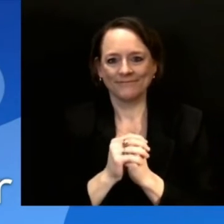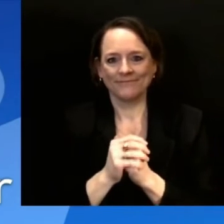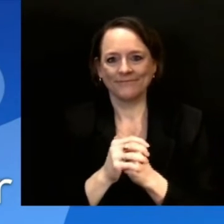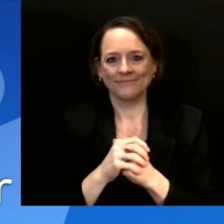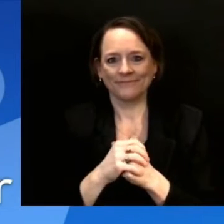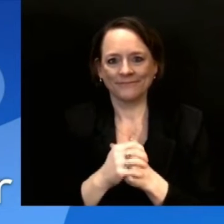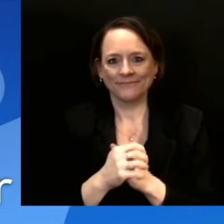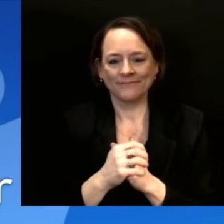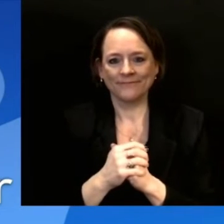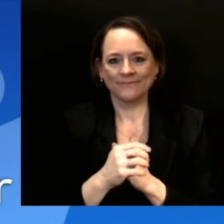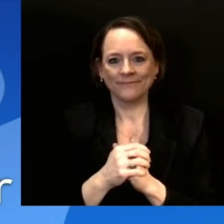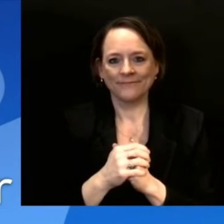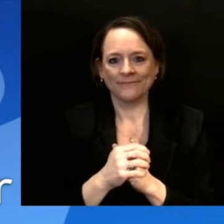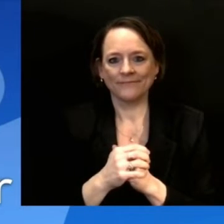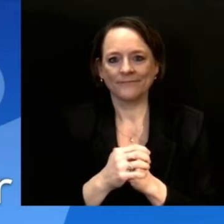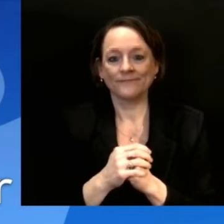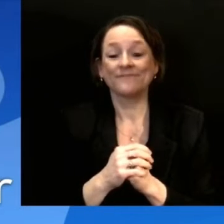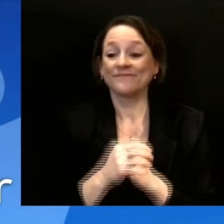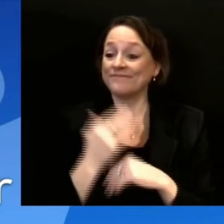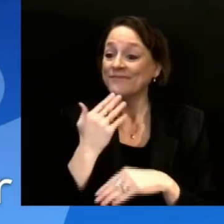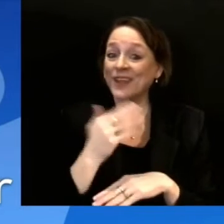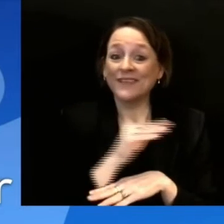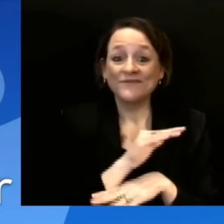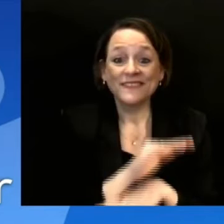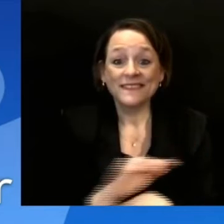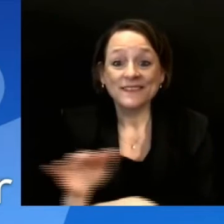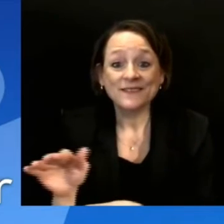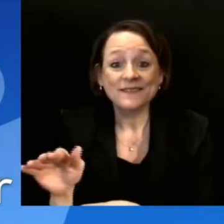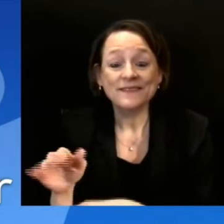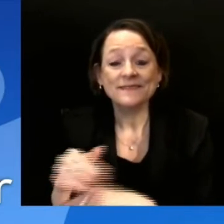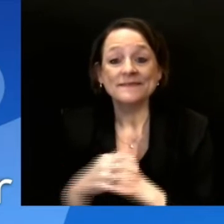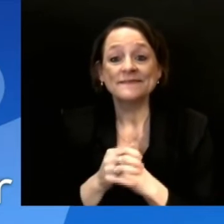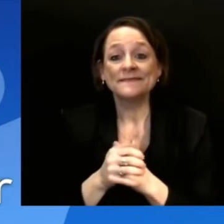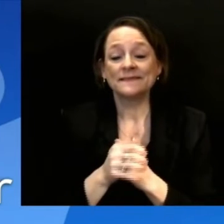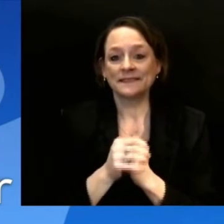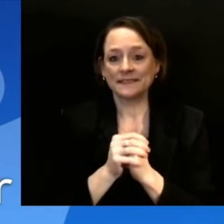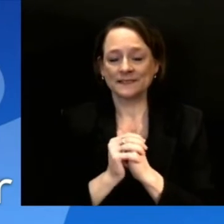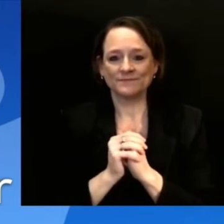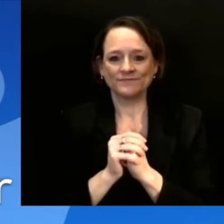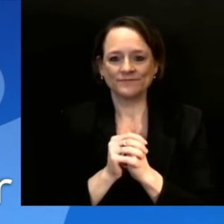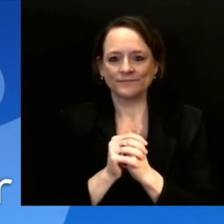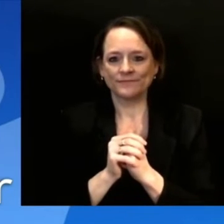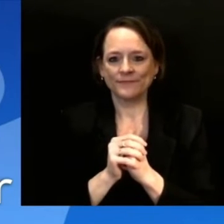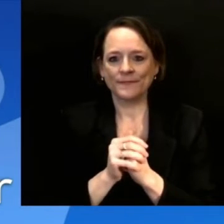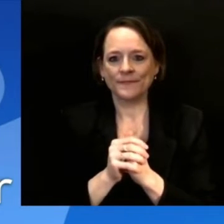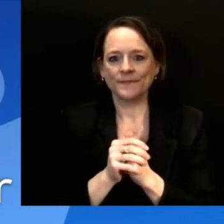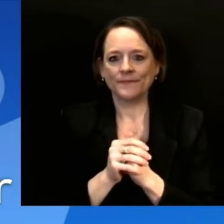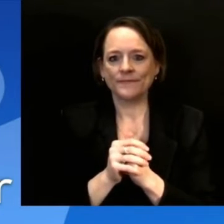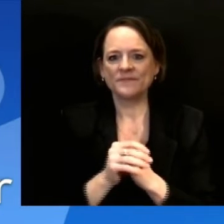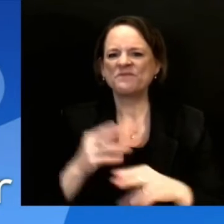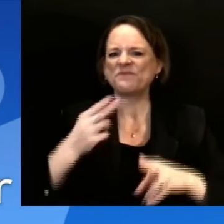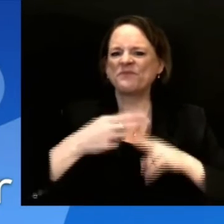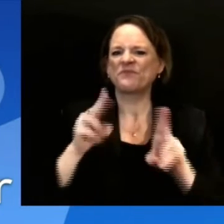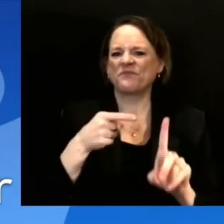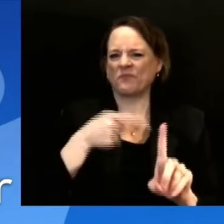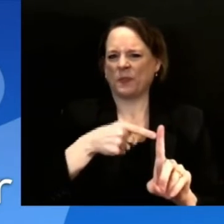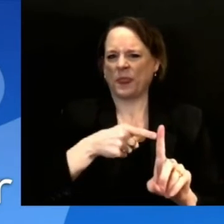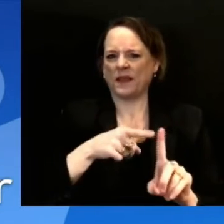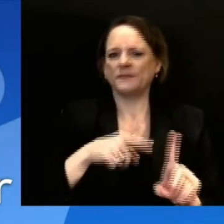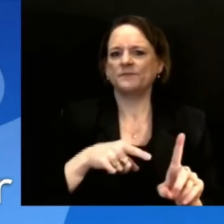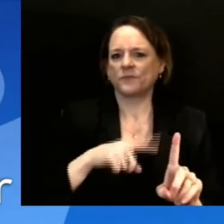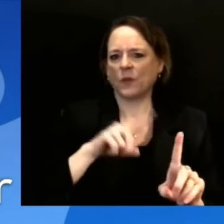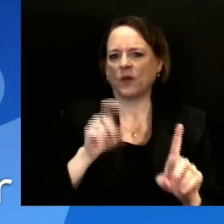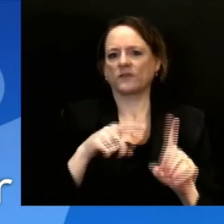Good afternoon. I had a quick question related to variants. Have we seen in testing results and